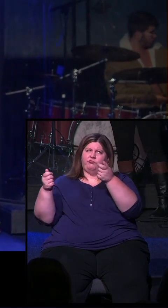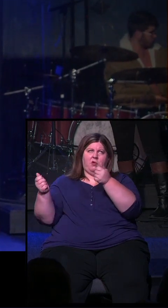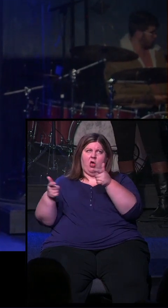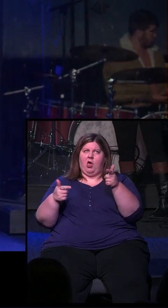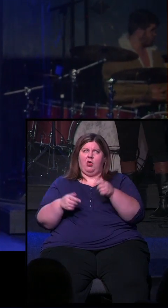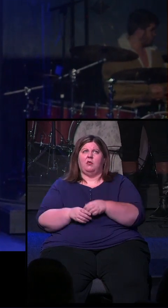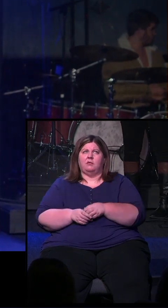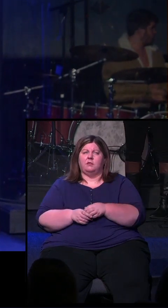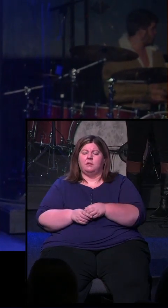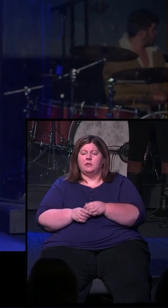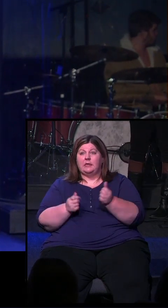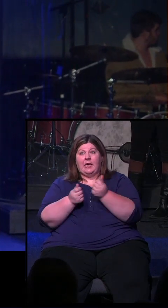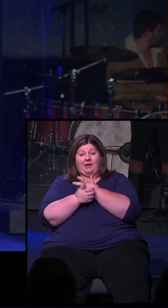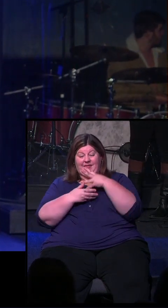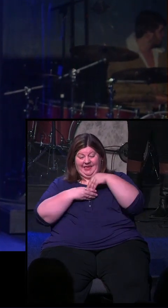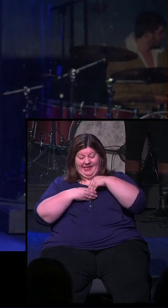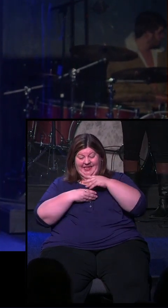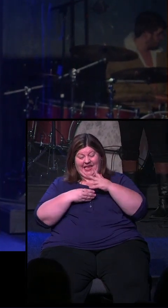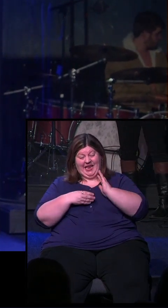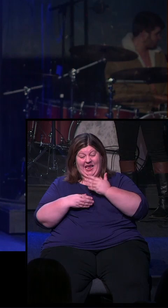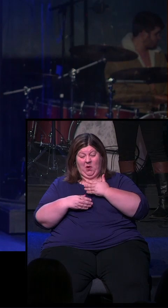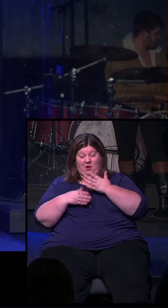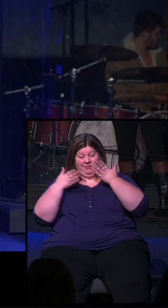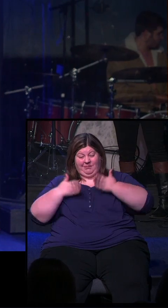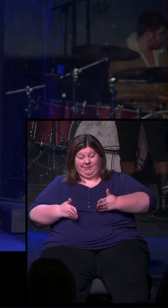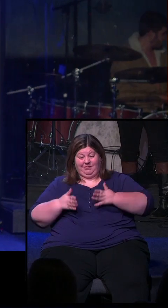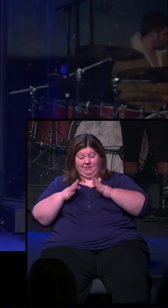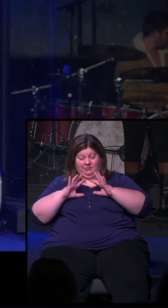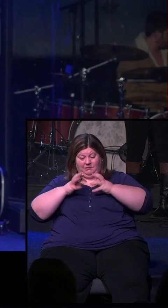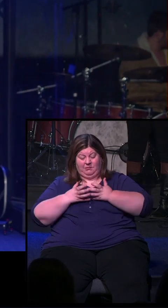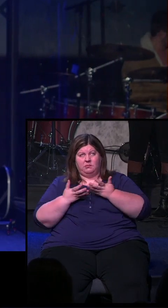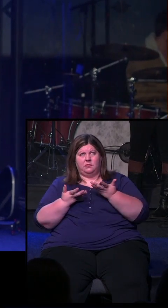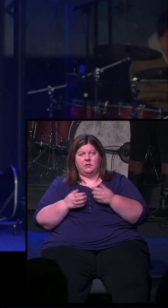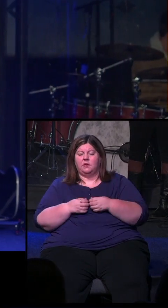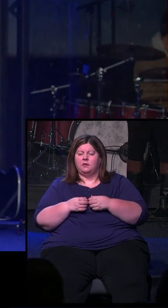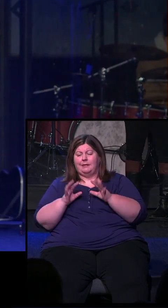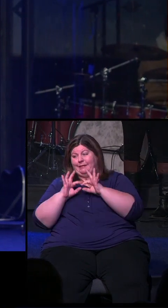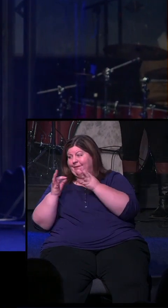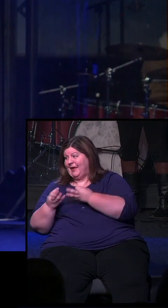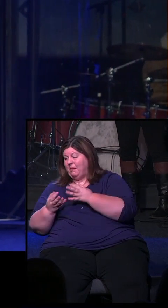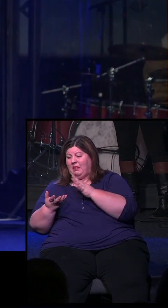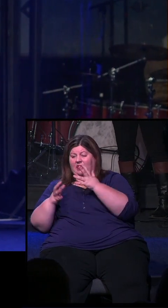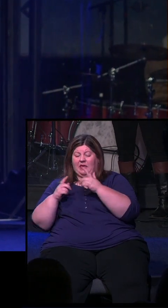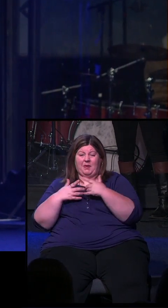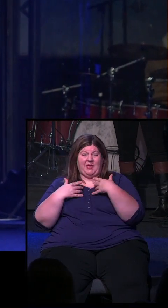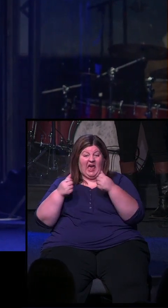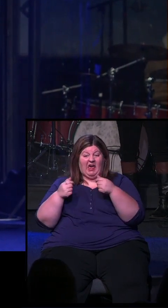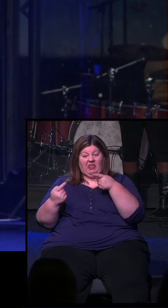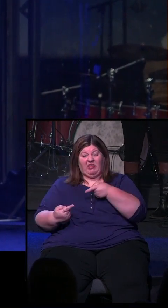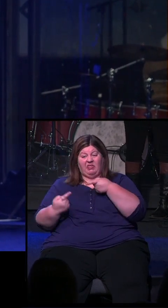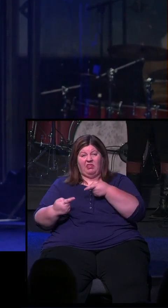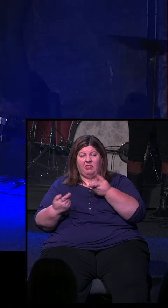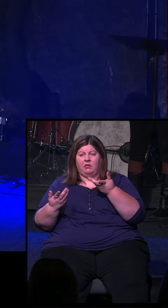Everything that's on in our world right now, maybe in families, maybe with health, maybe